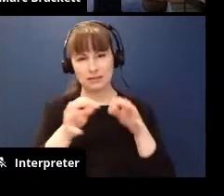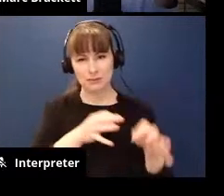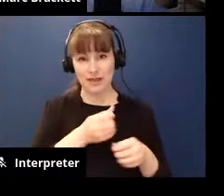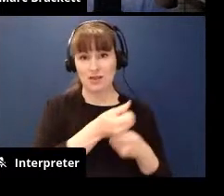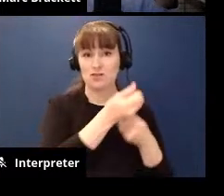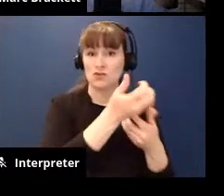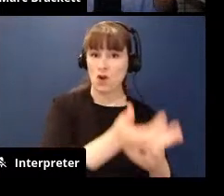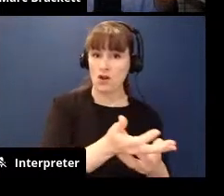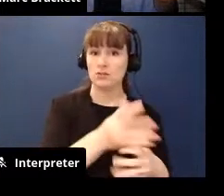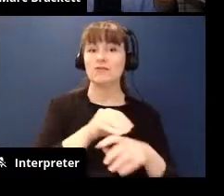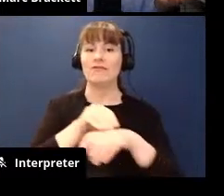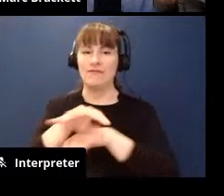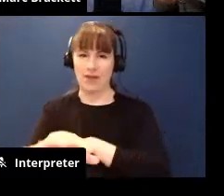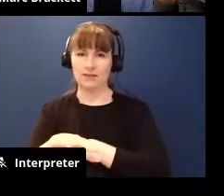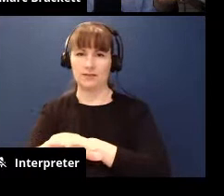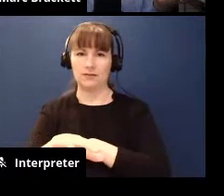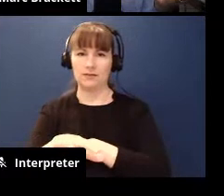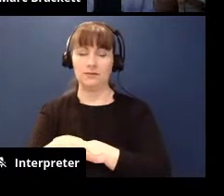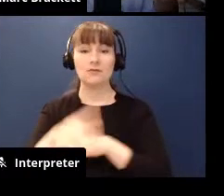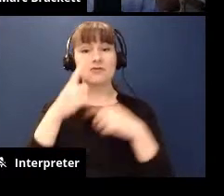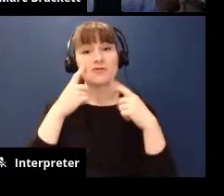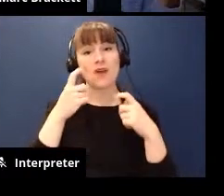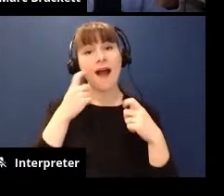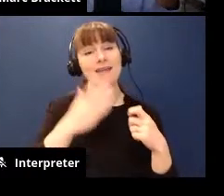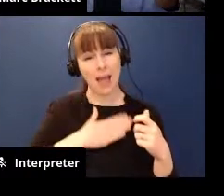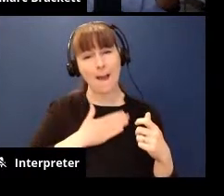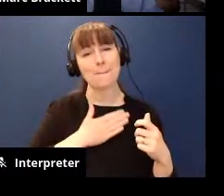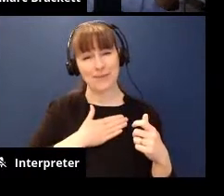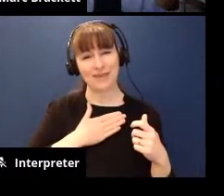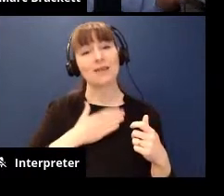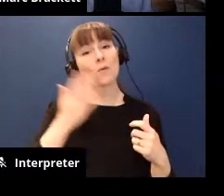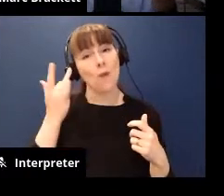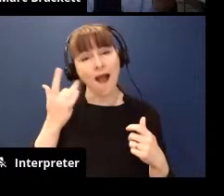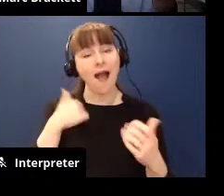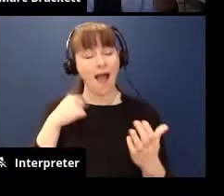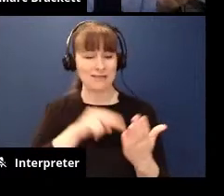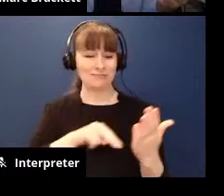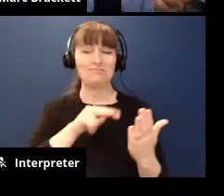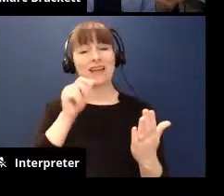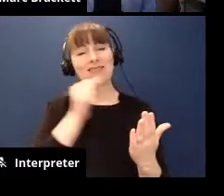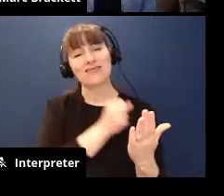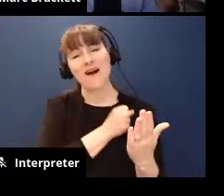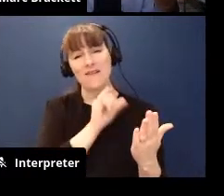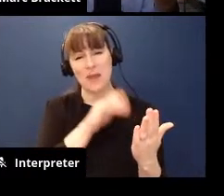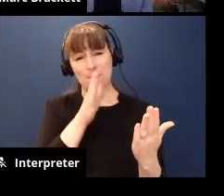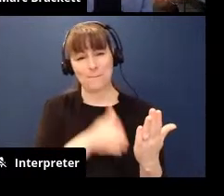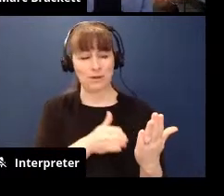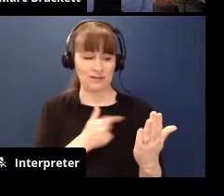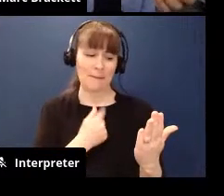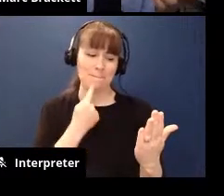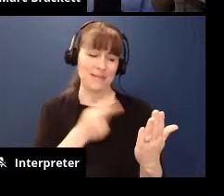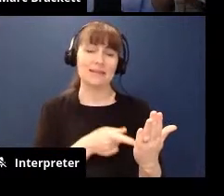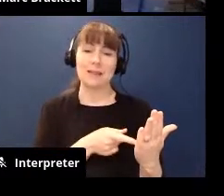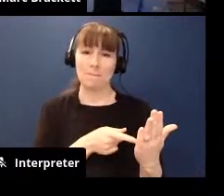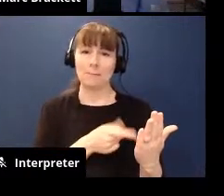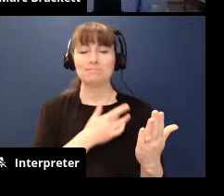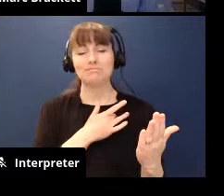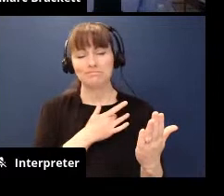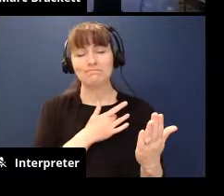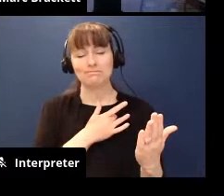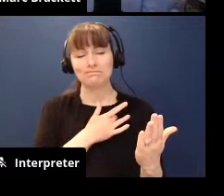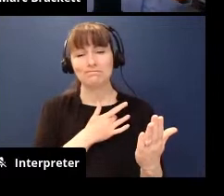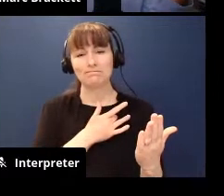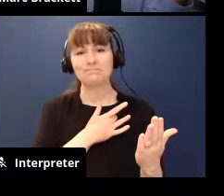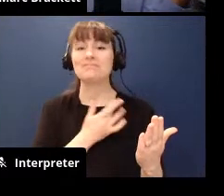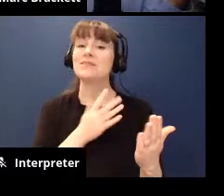mommy's crying these are happy tears mommy is thinking about someone who she loves a lot and who she misses and then again